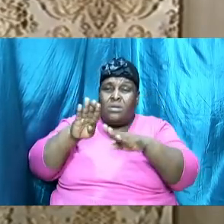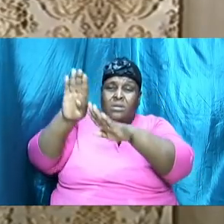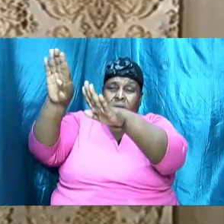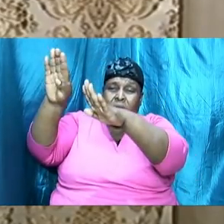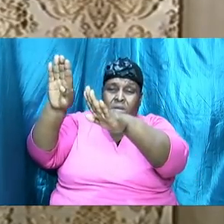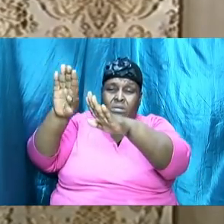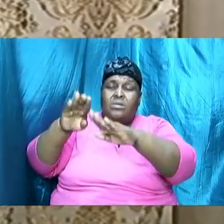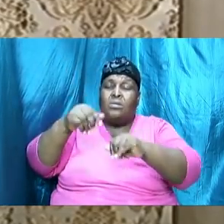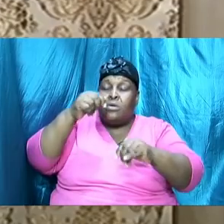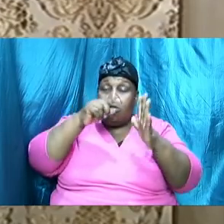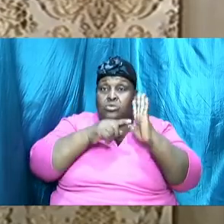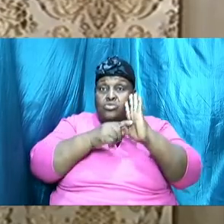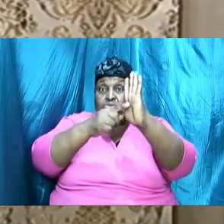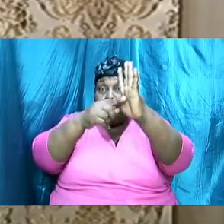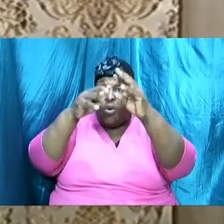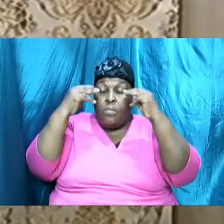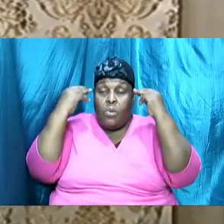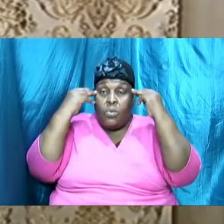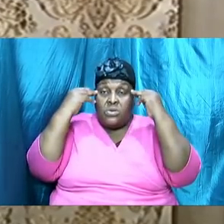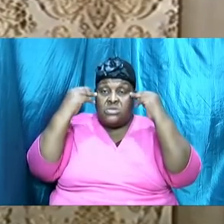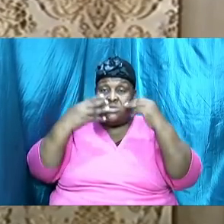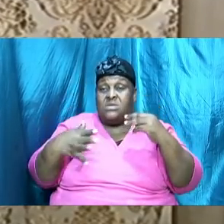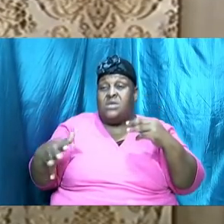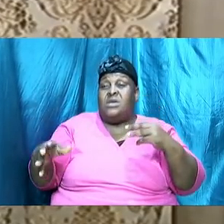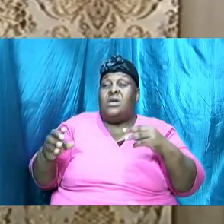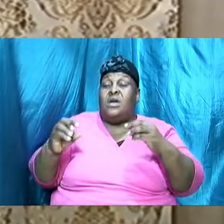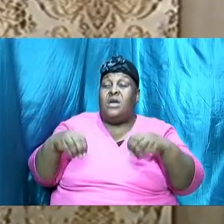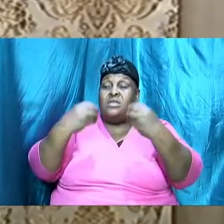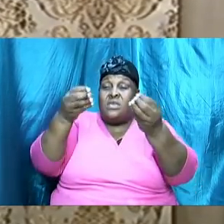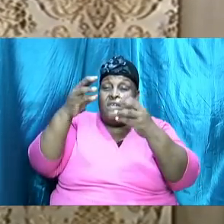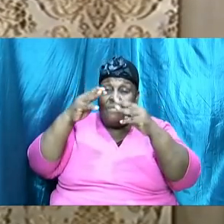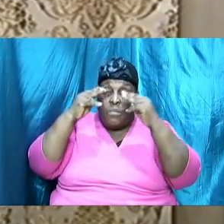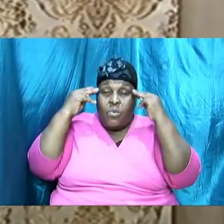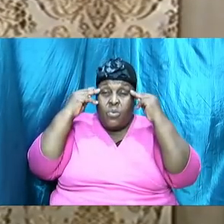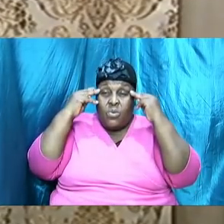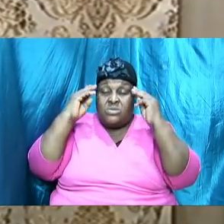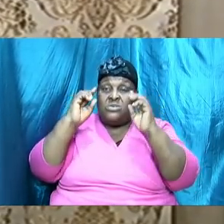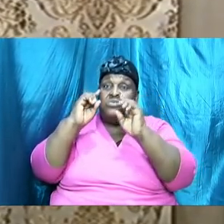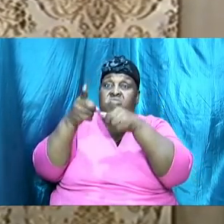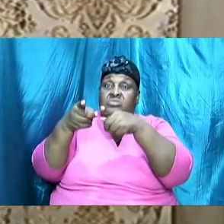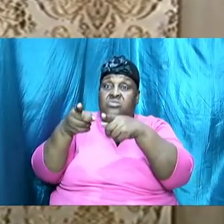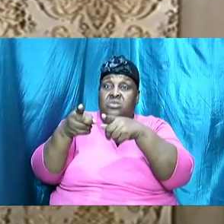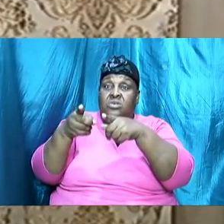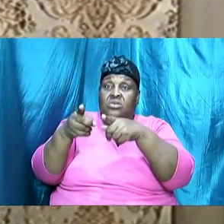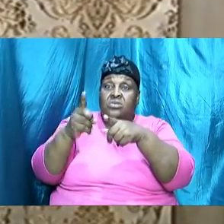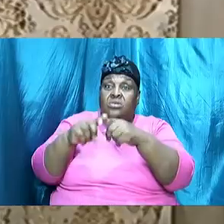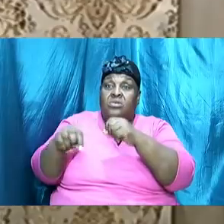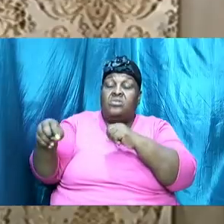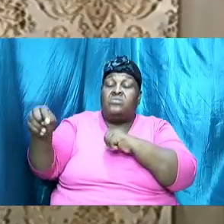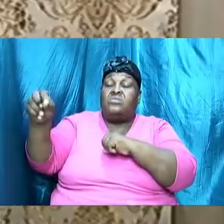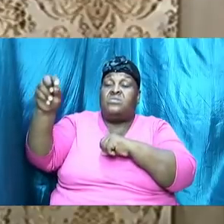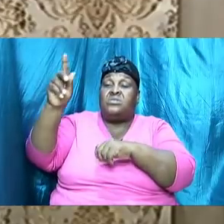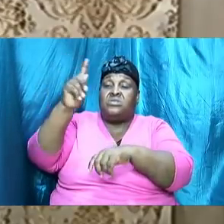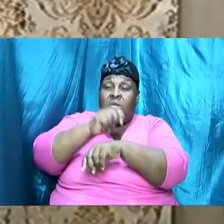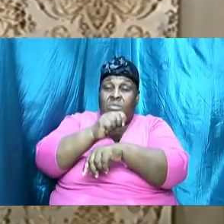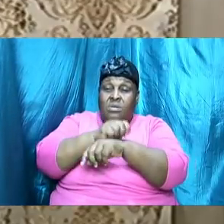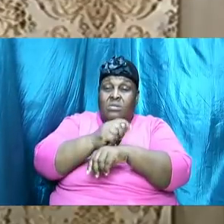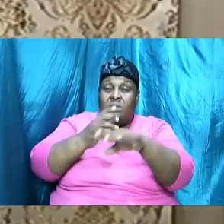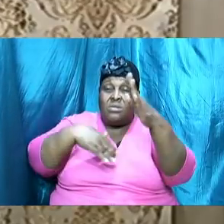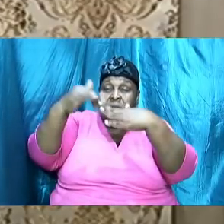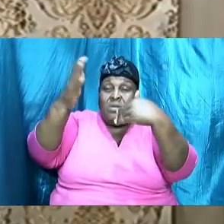things and give him instructions as it related to the tabernacle that he built in the wilderness